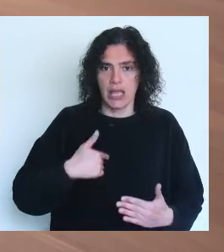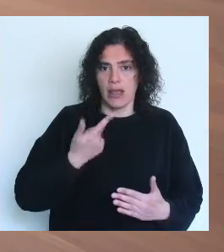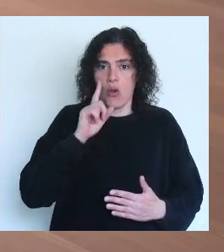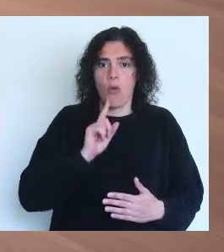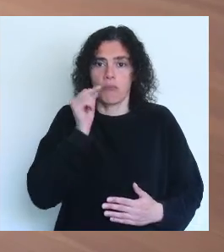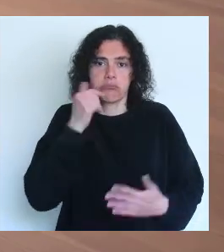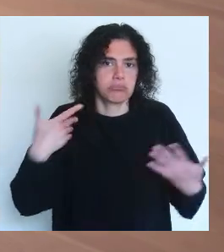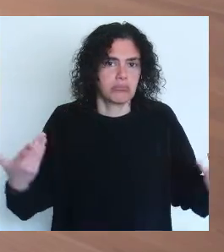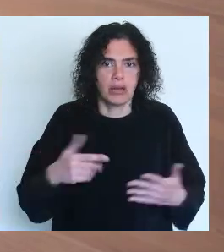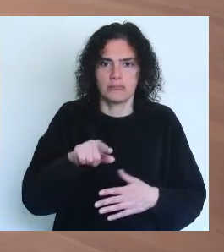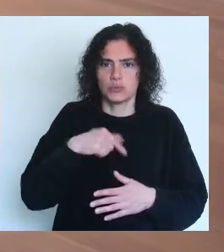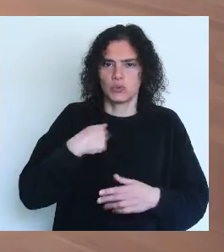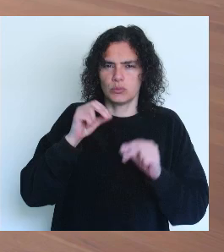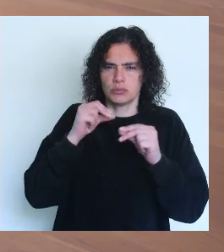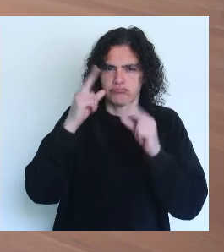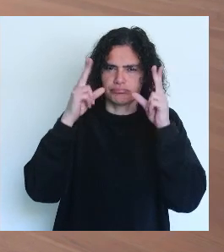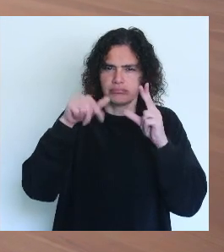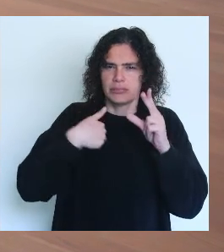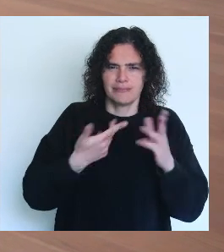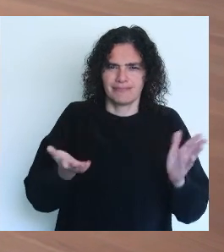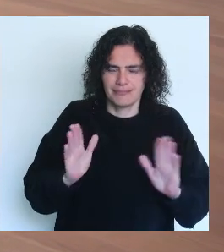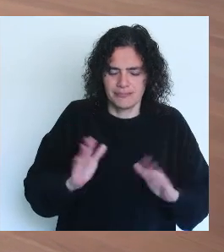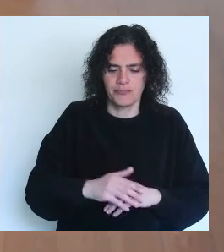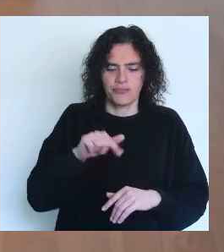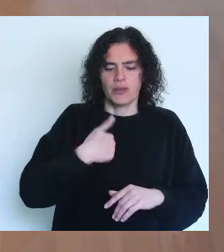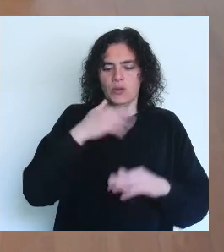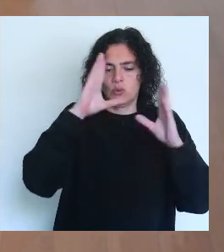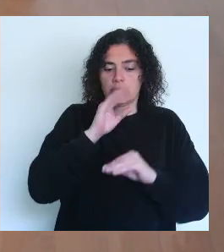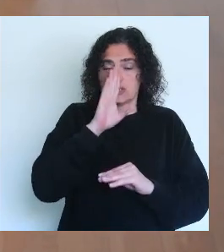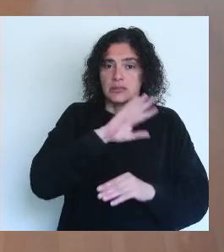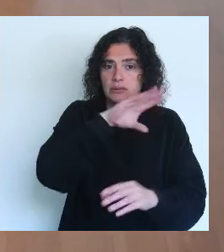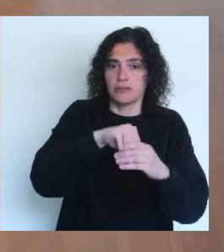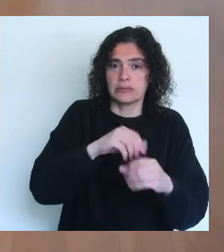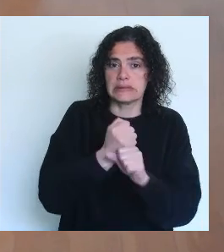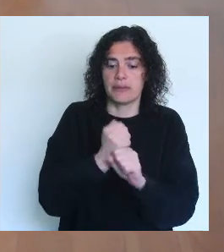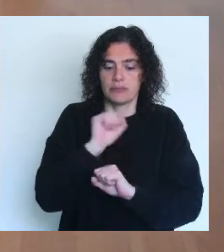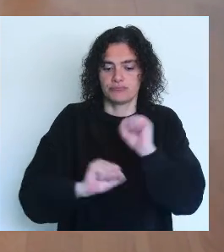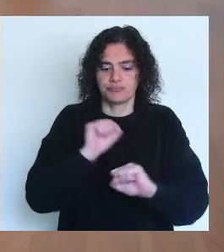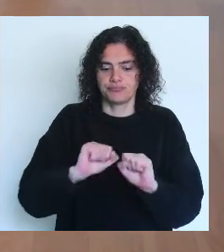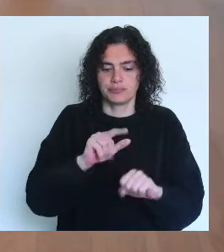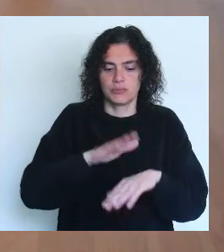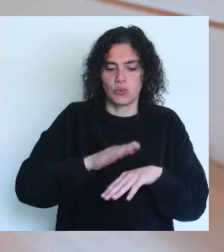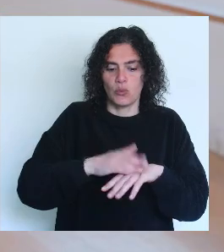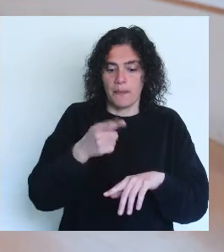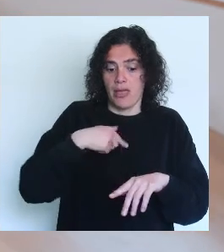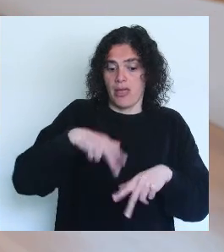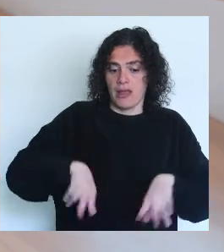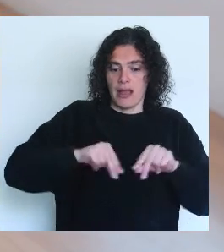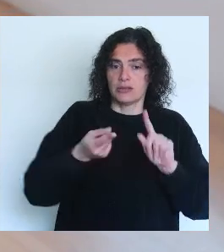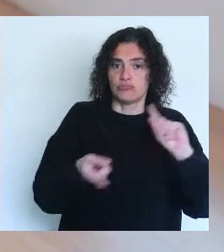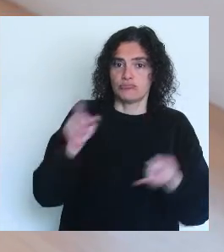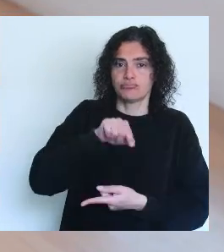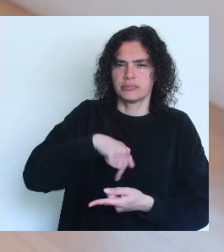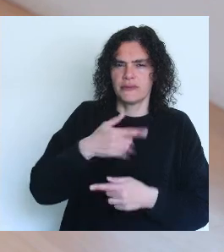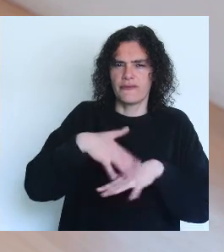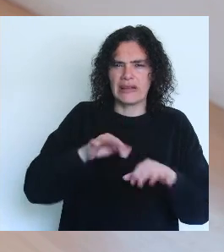skirt male or female you don't walk on a mirror so here I think I don't know if it's part of the artist's work but because the pants